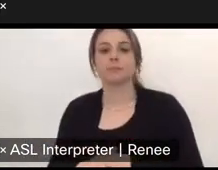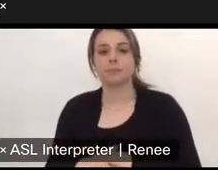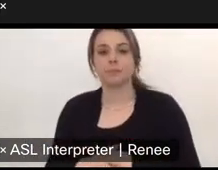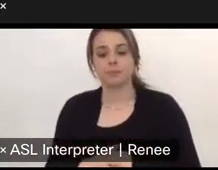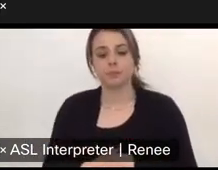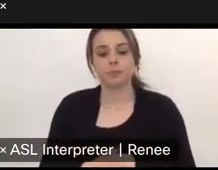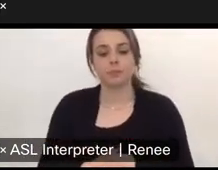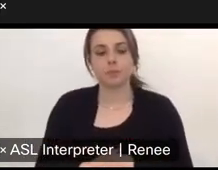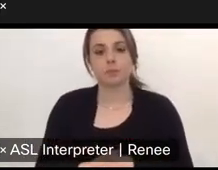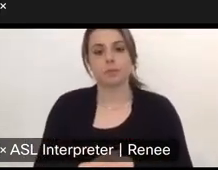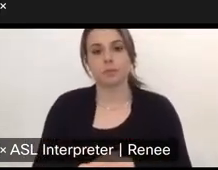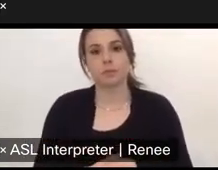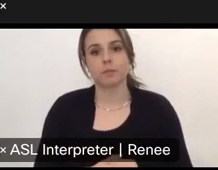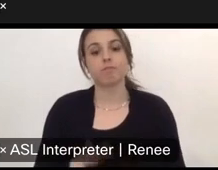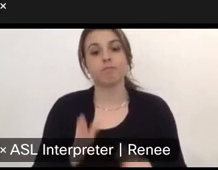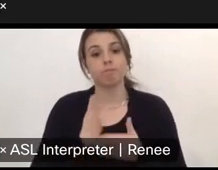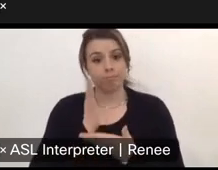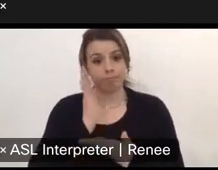All right. Um,